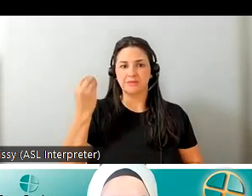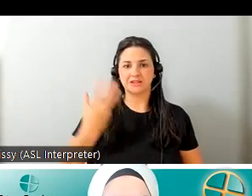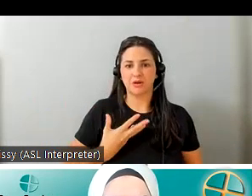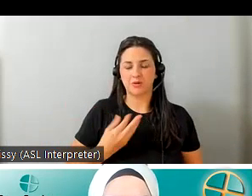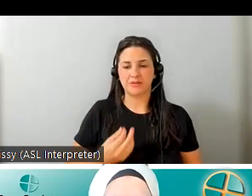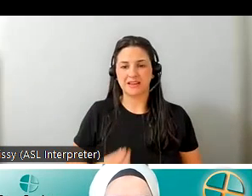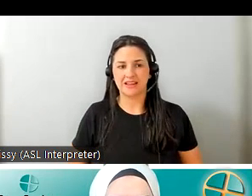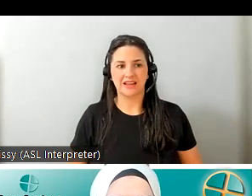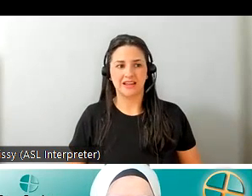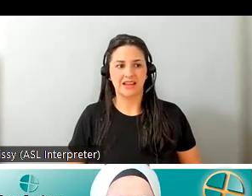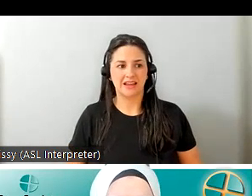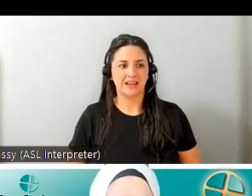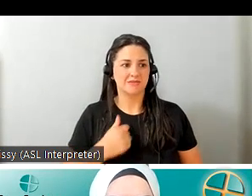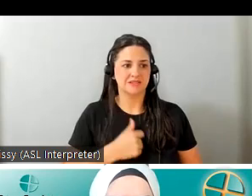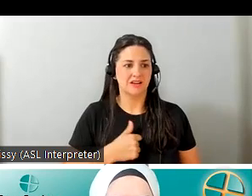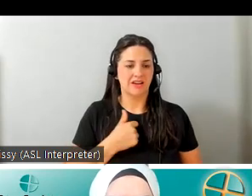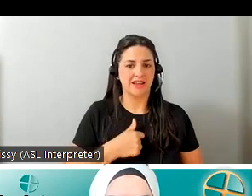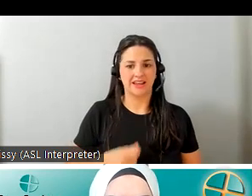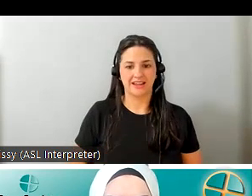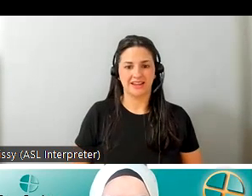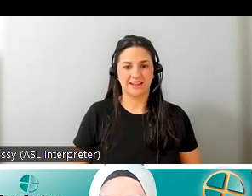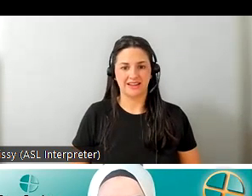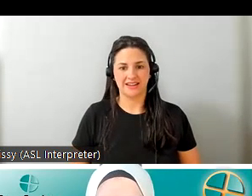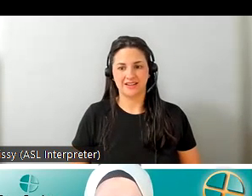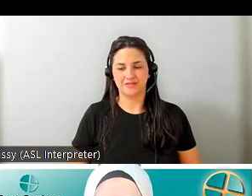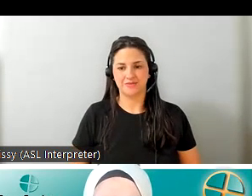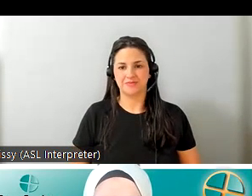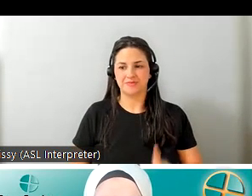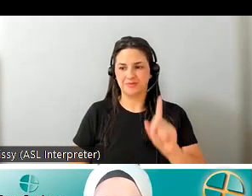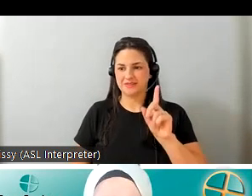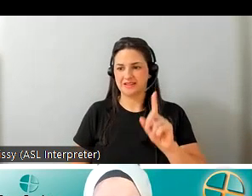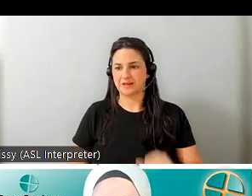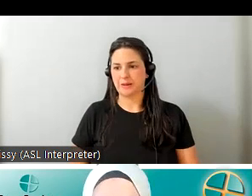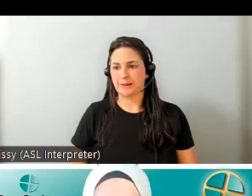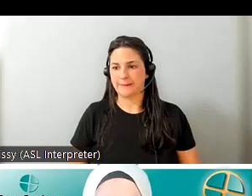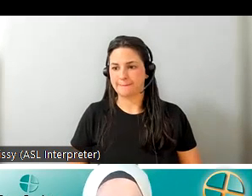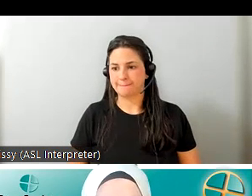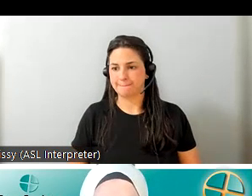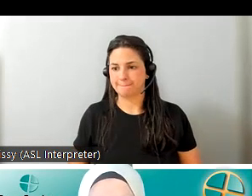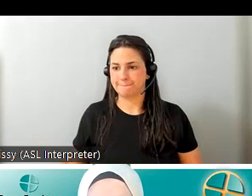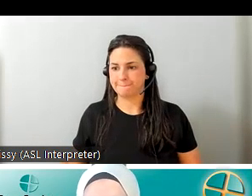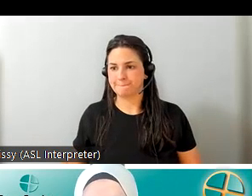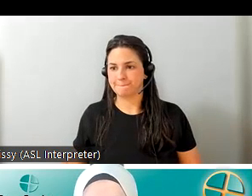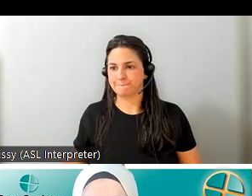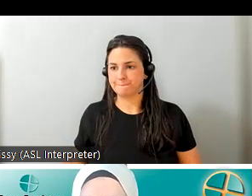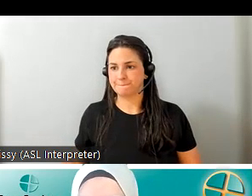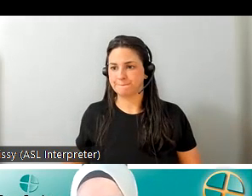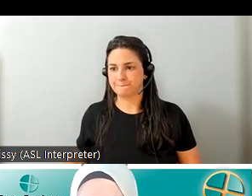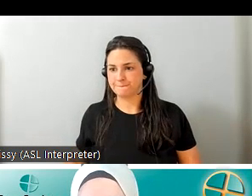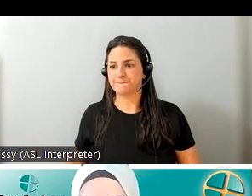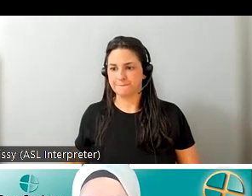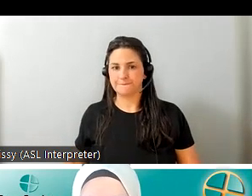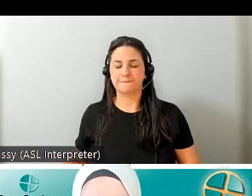no problem okay one second uh it is actually in presentation